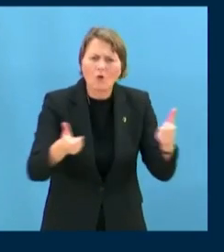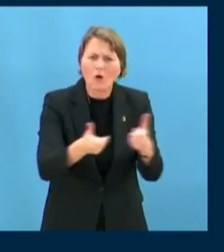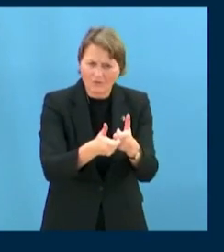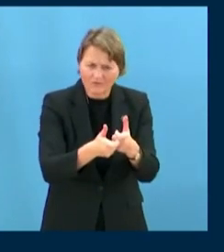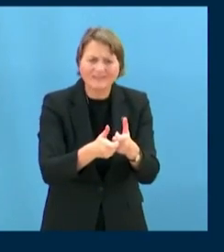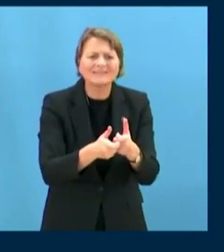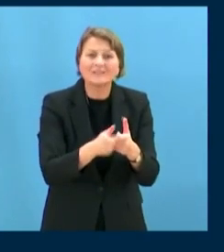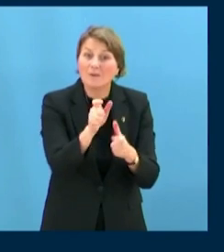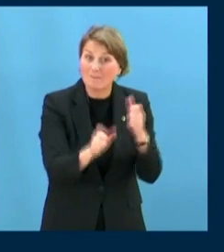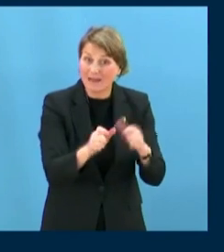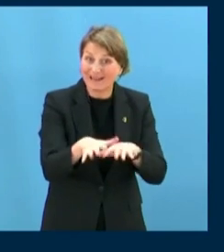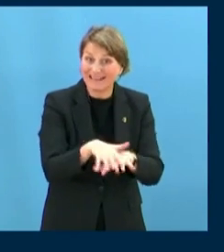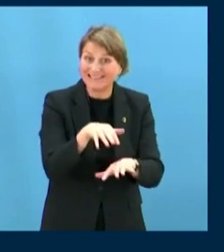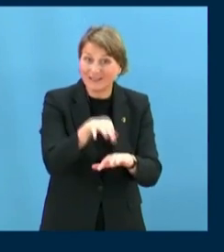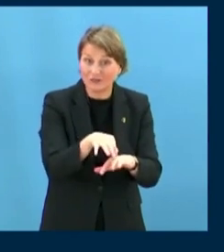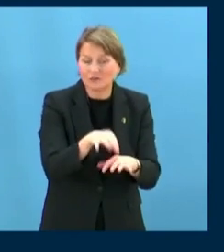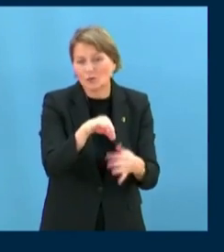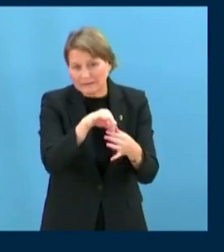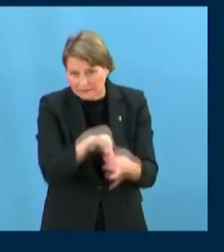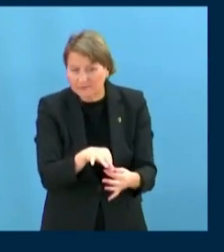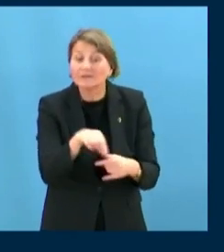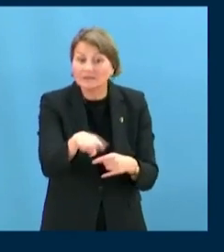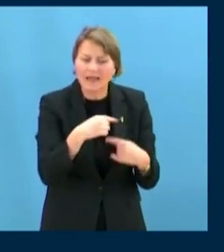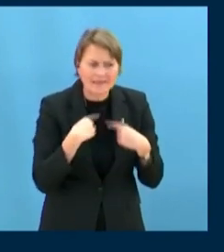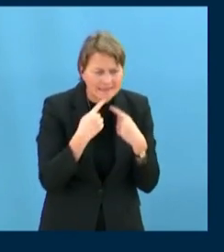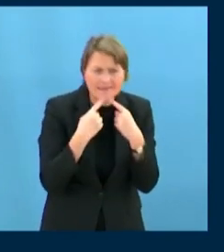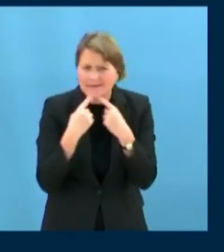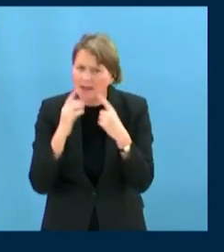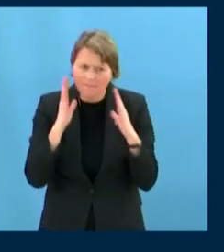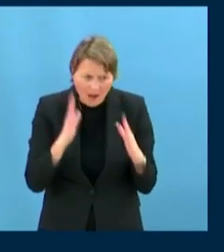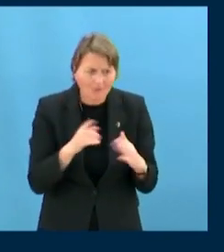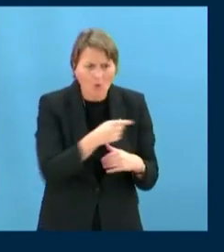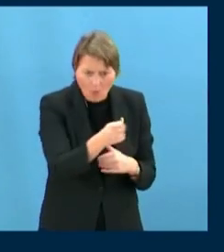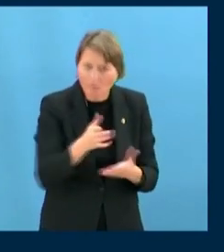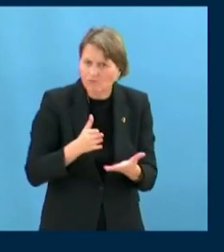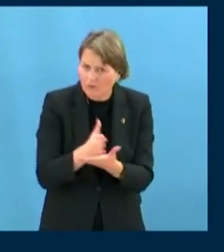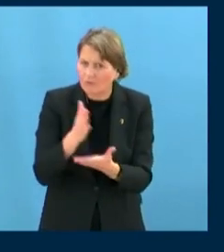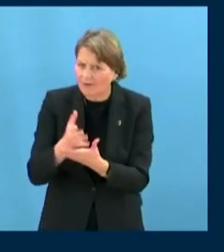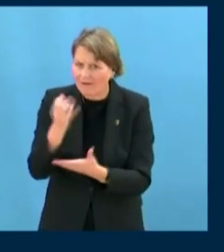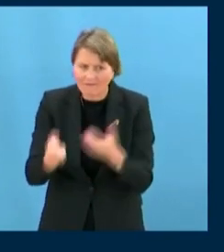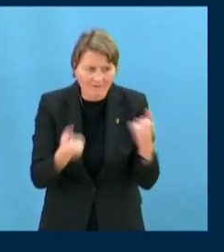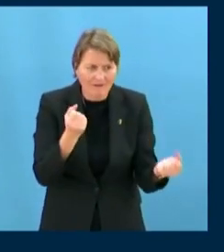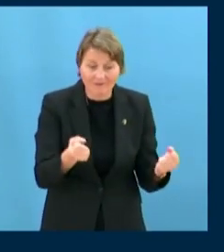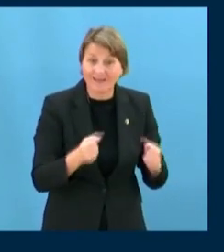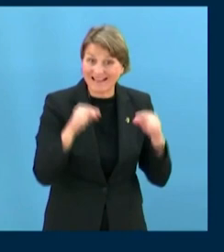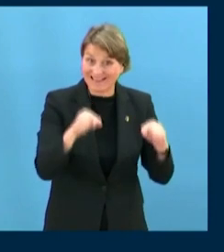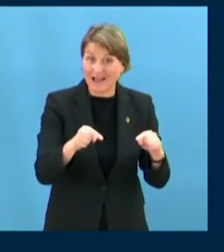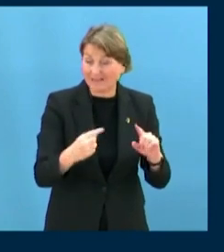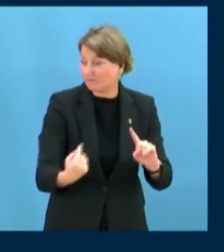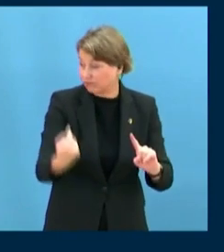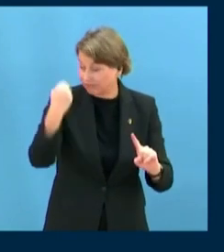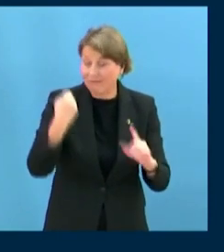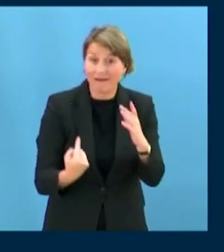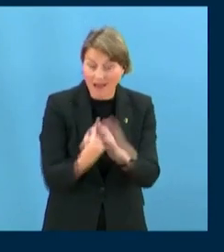their commitment to the United Nations Declaration on the Rights of Indigenous Peoples. This historic event led to significant outcomes,